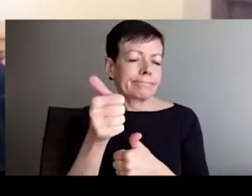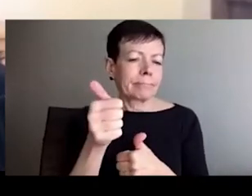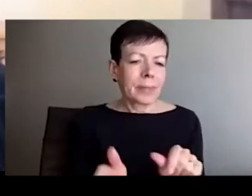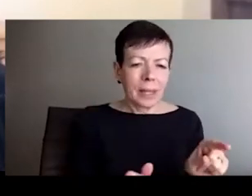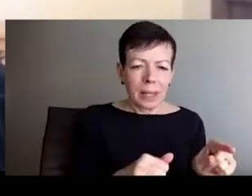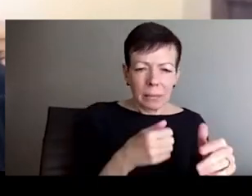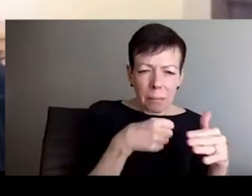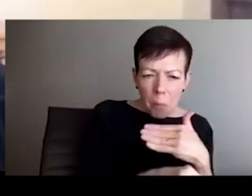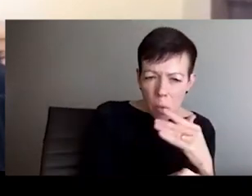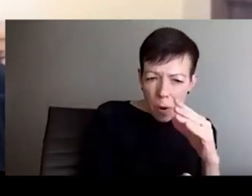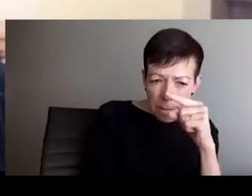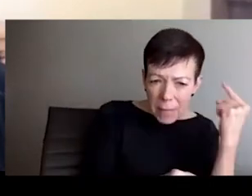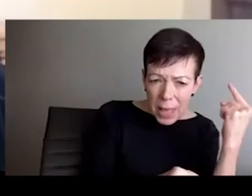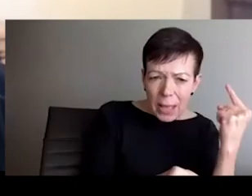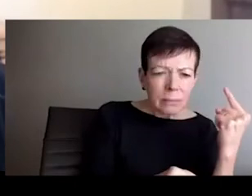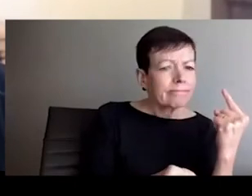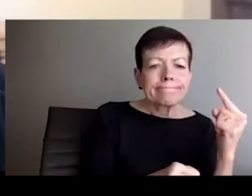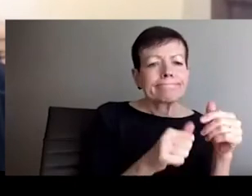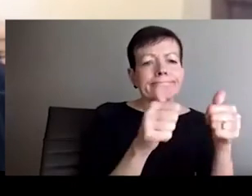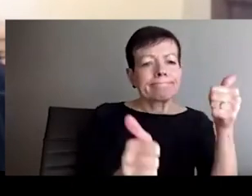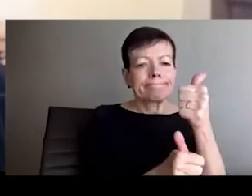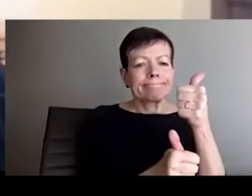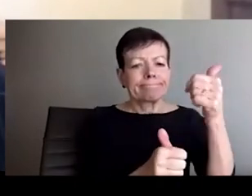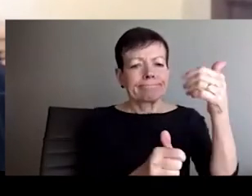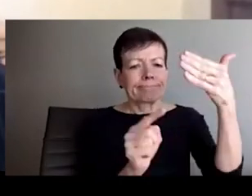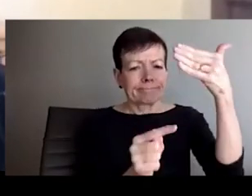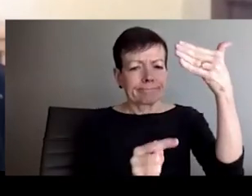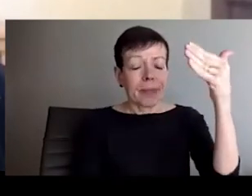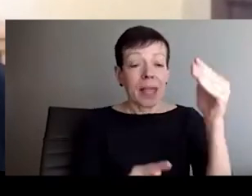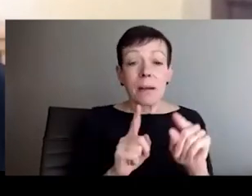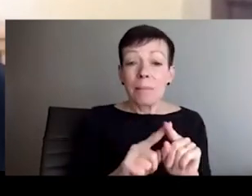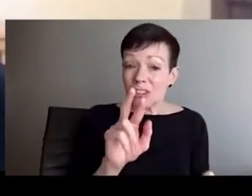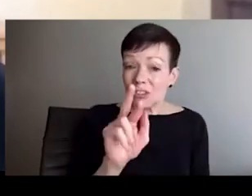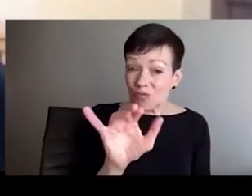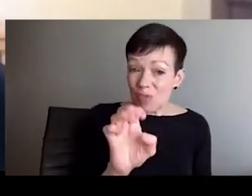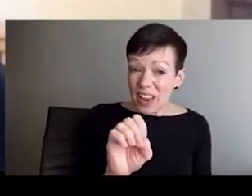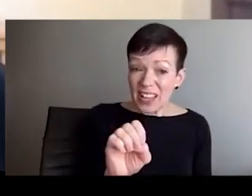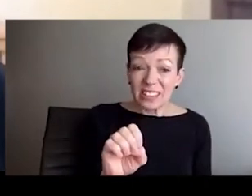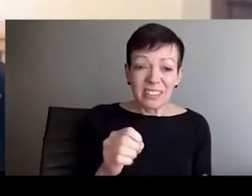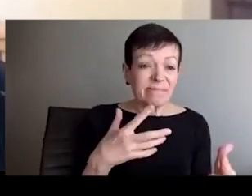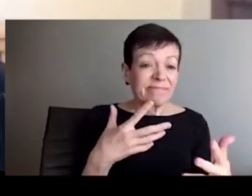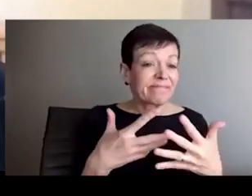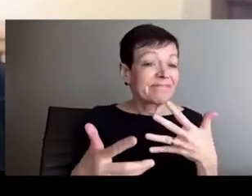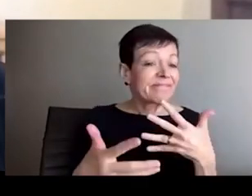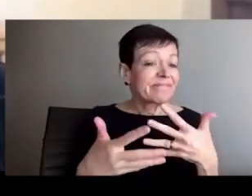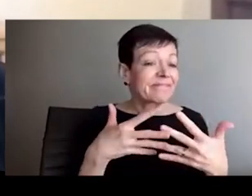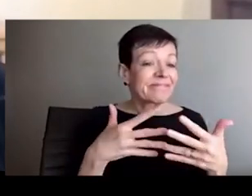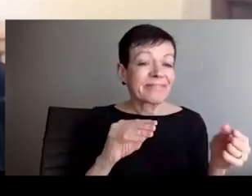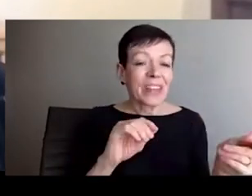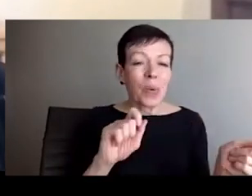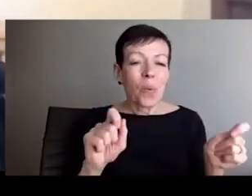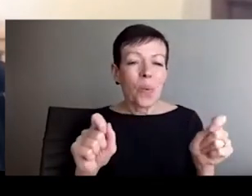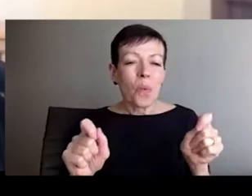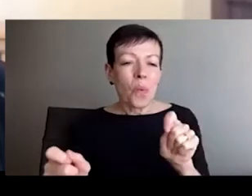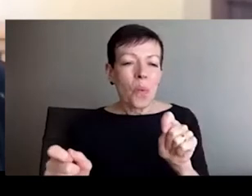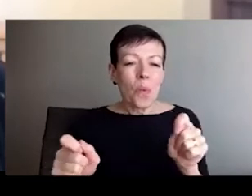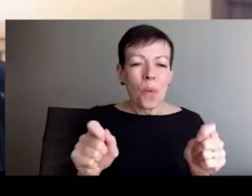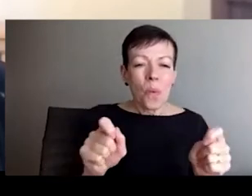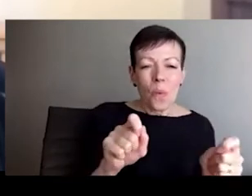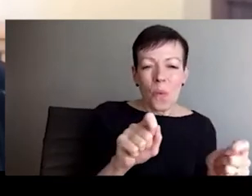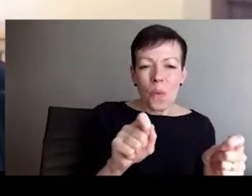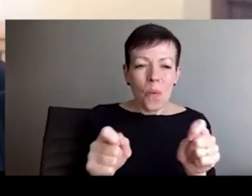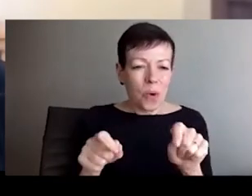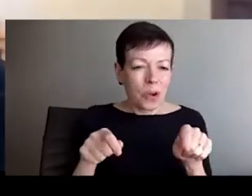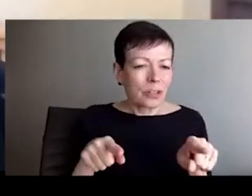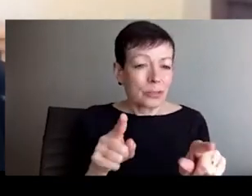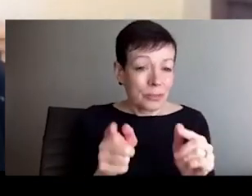began to emanate from Europe, and then spread widely. And so this is really key for us to know how we talk about race in this moment